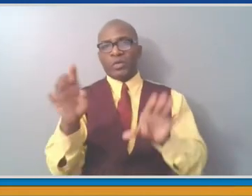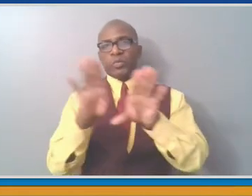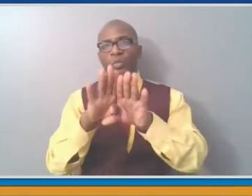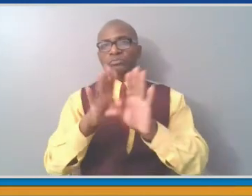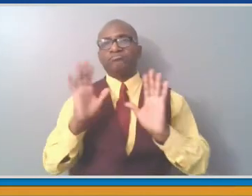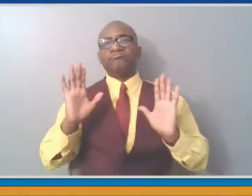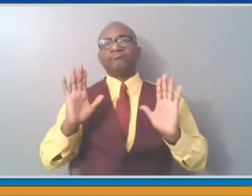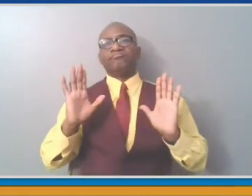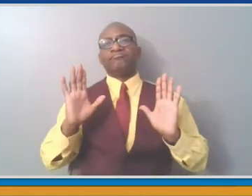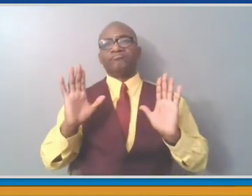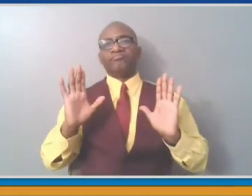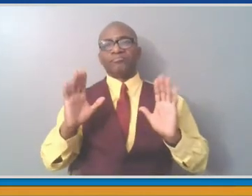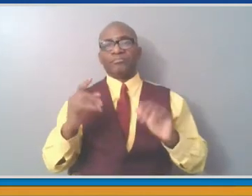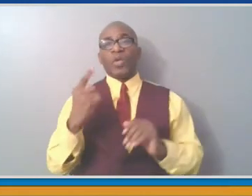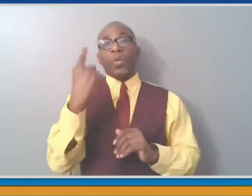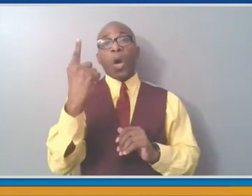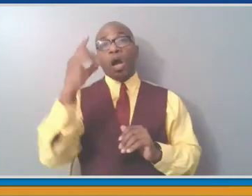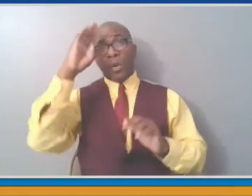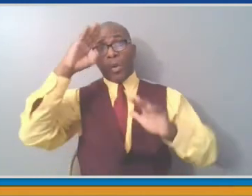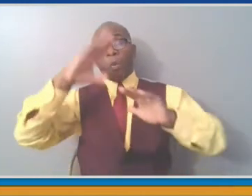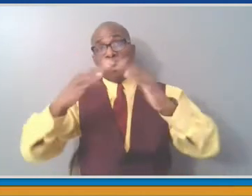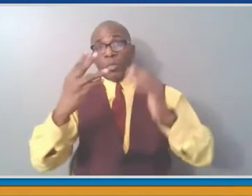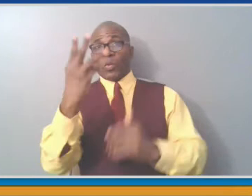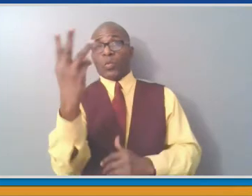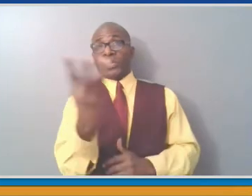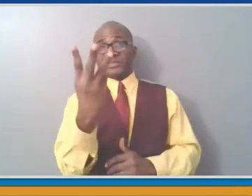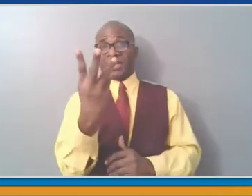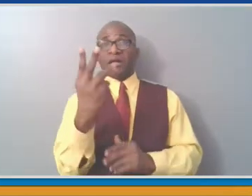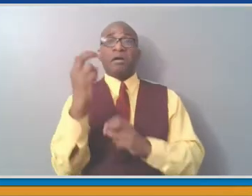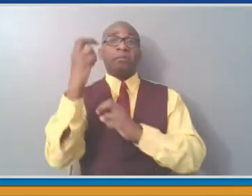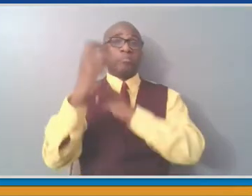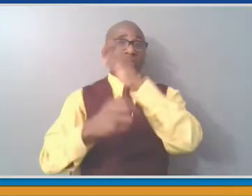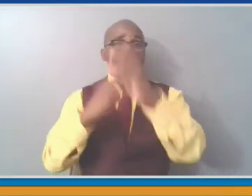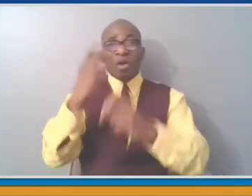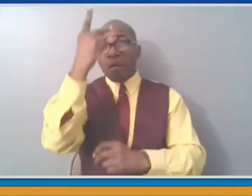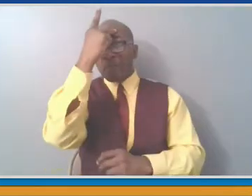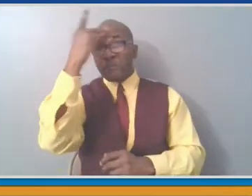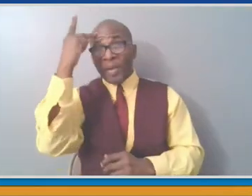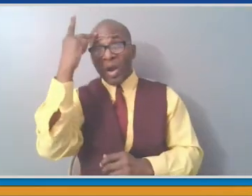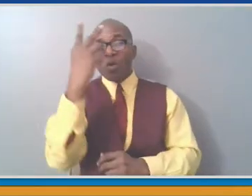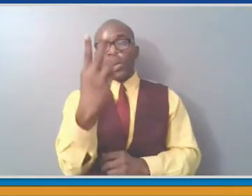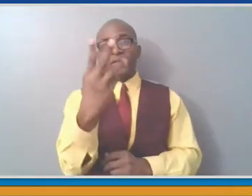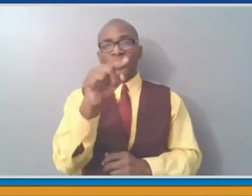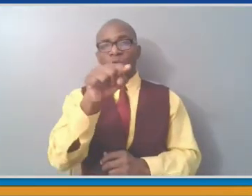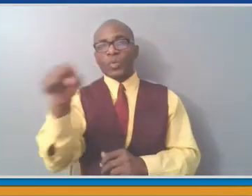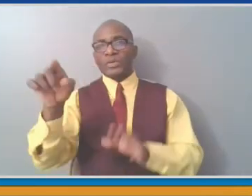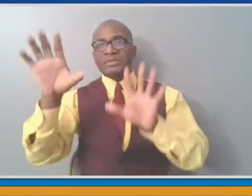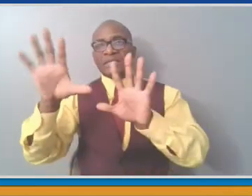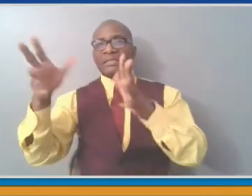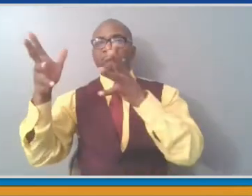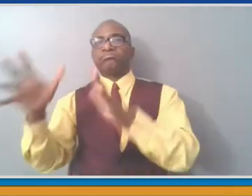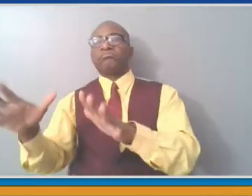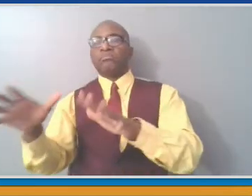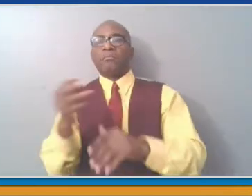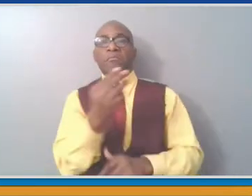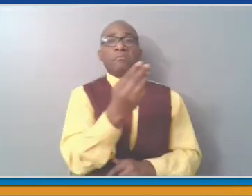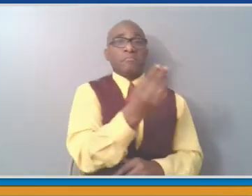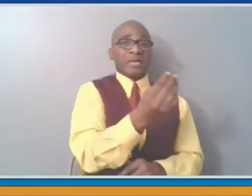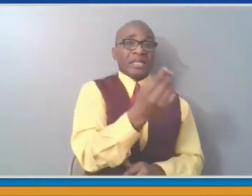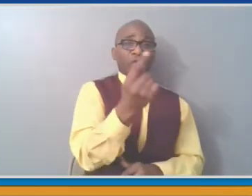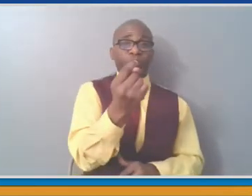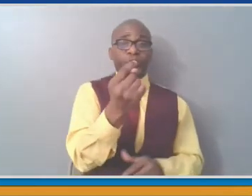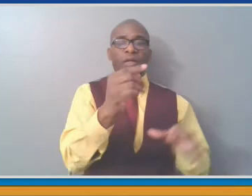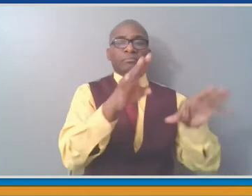we have in past years. People have asked me, you know, how come it's not open as much? It's going to take a lot more manpower to